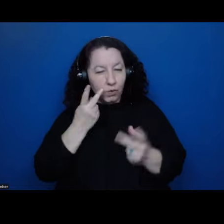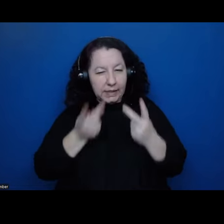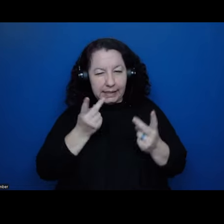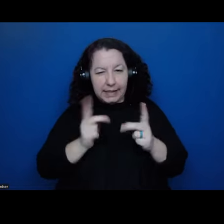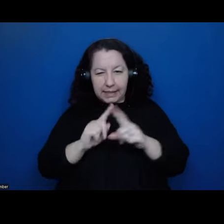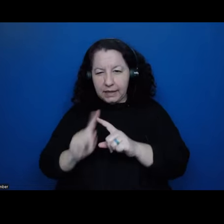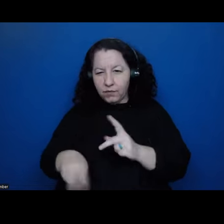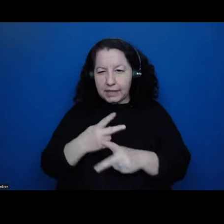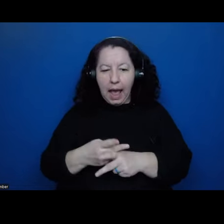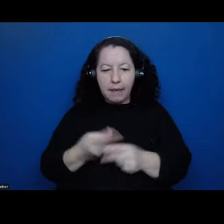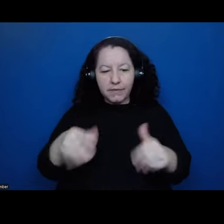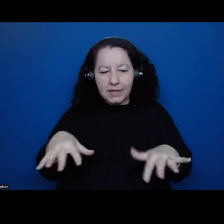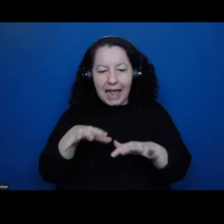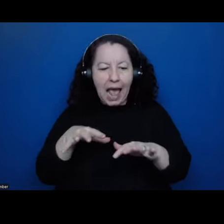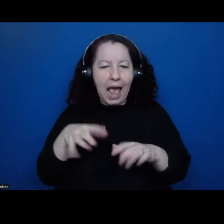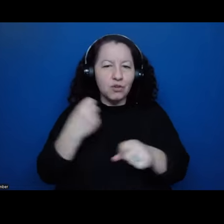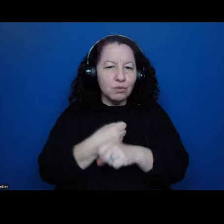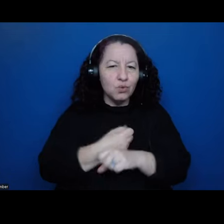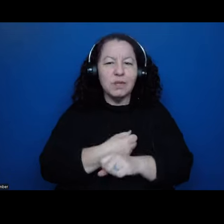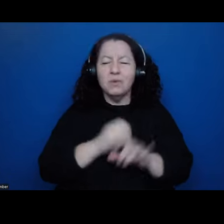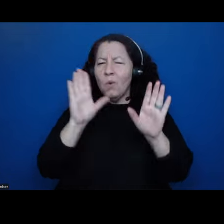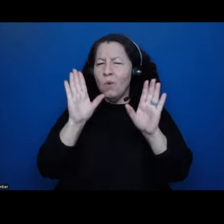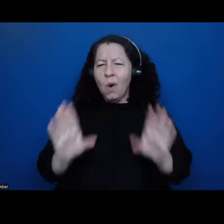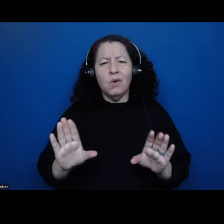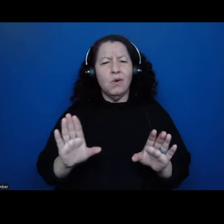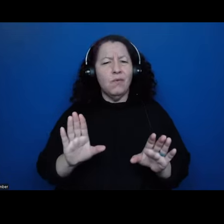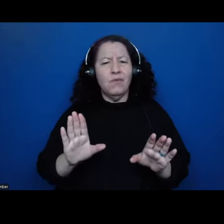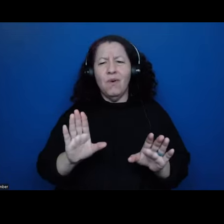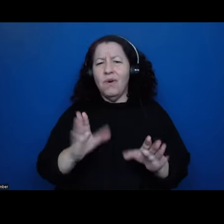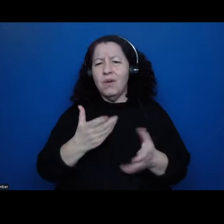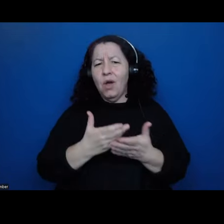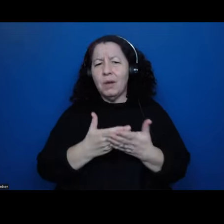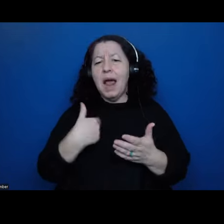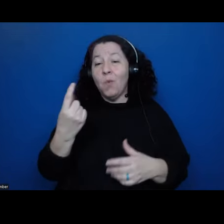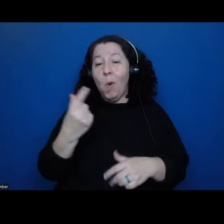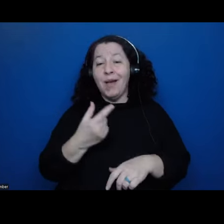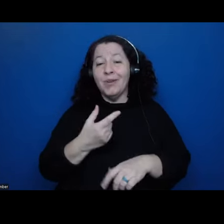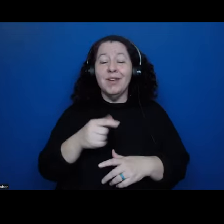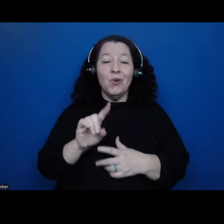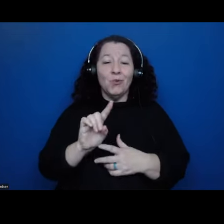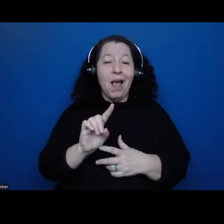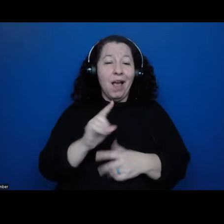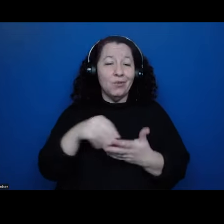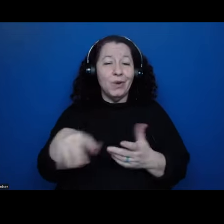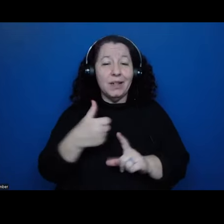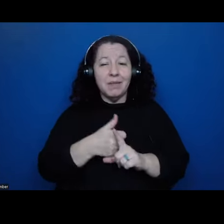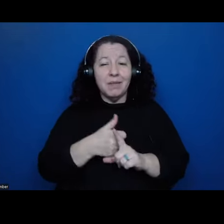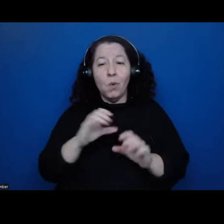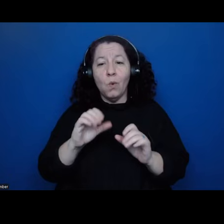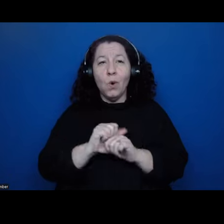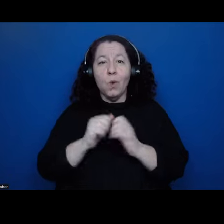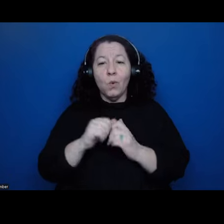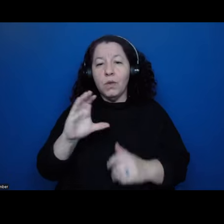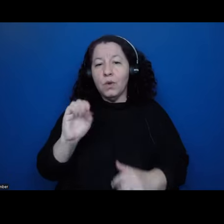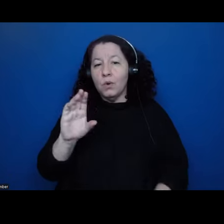of land disputes. There's a wonderful document. I have one, um, graduate student who is working on cochineal. Cochineal is